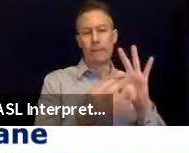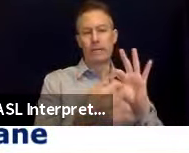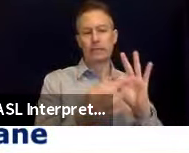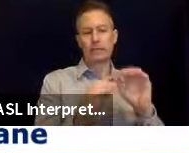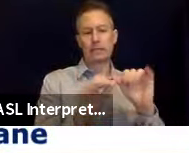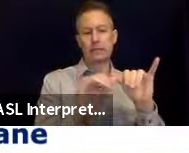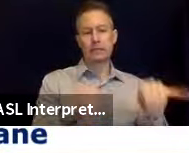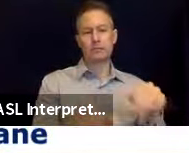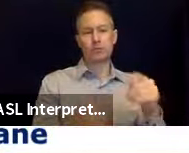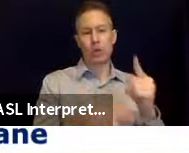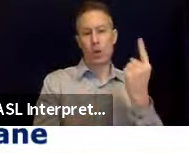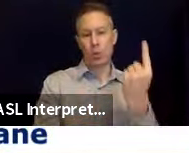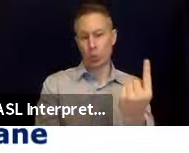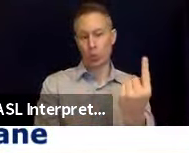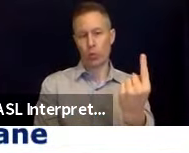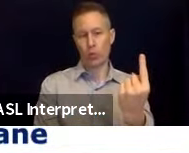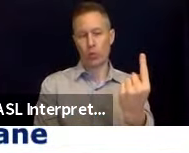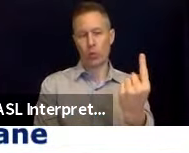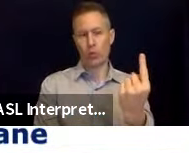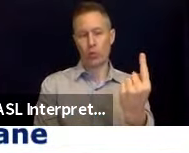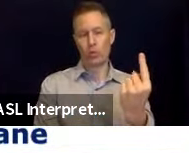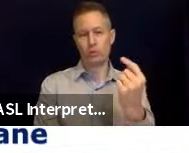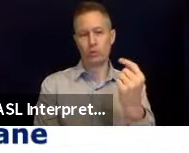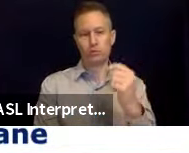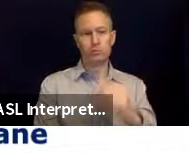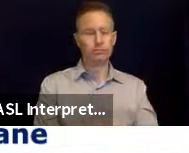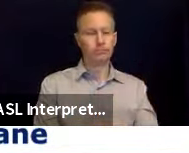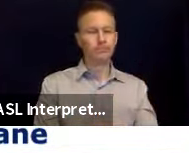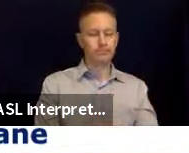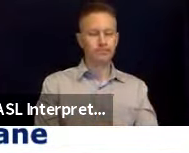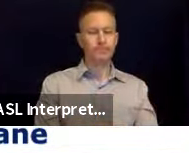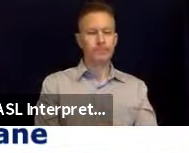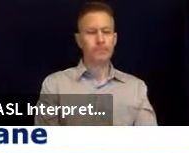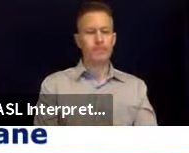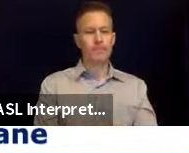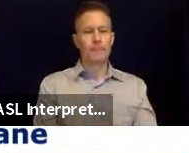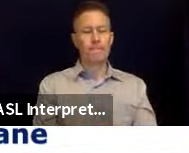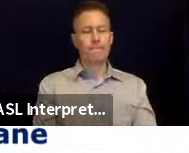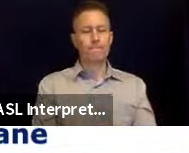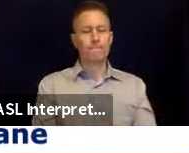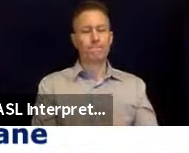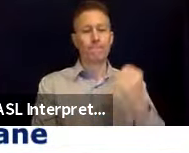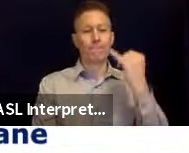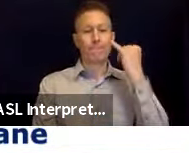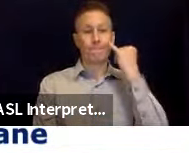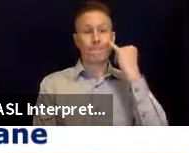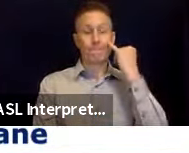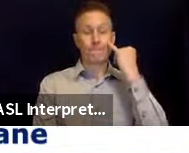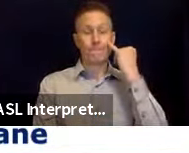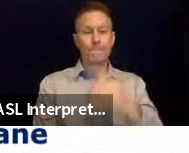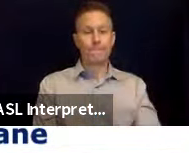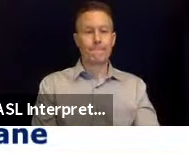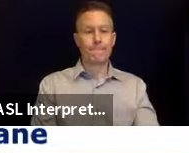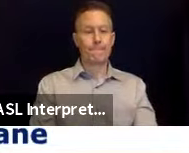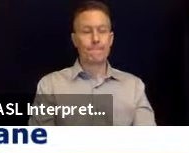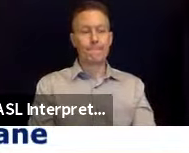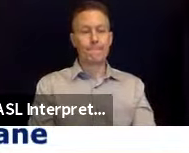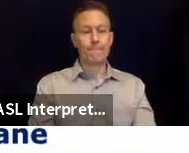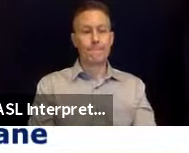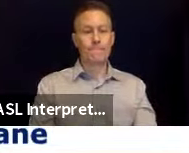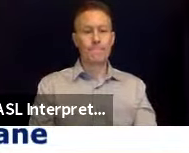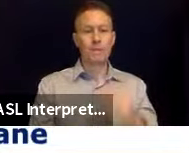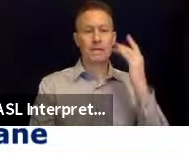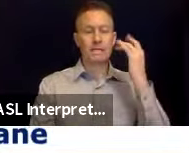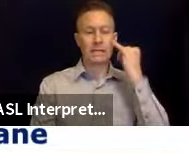tries one time. It's not even really best effort level. And so if there was a connectivity